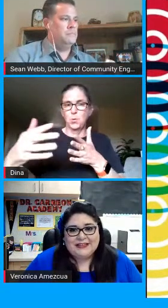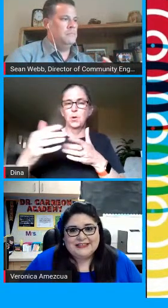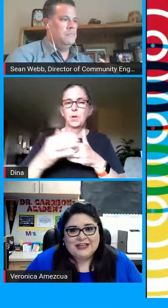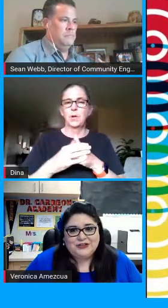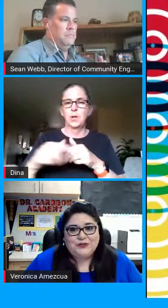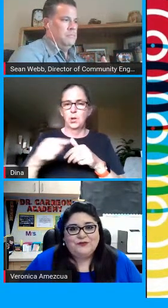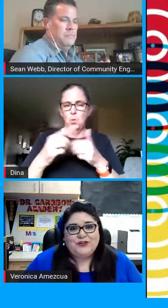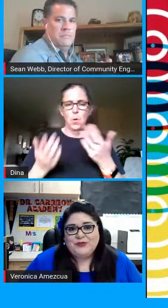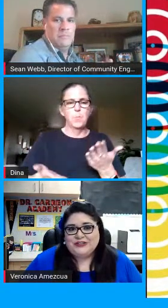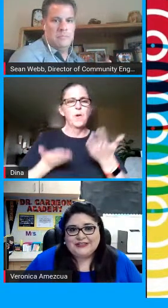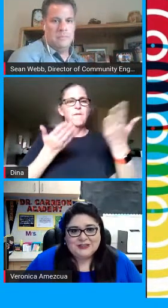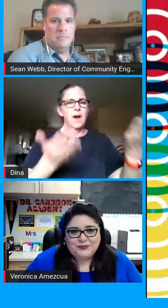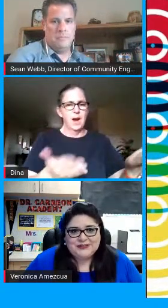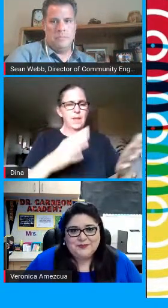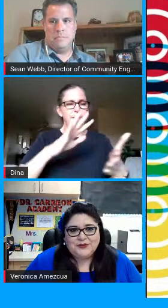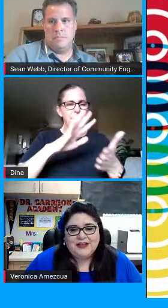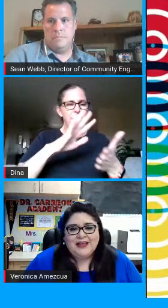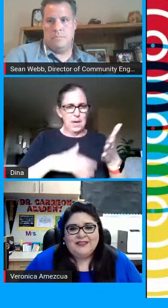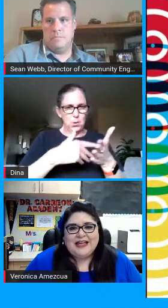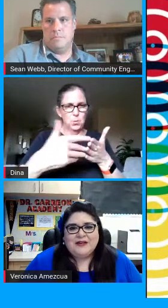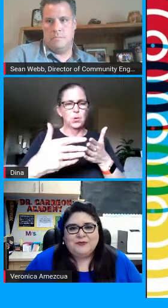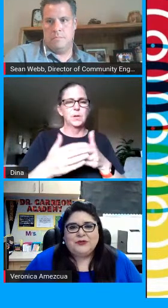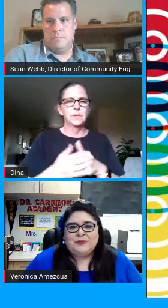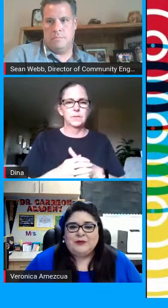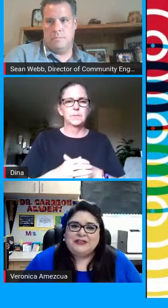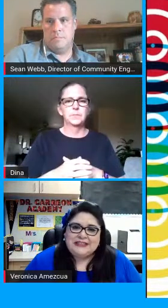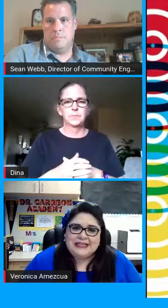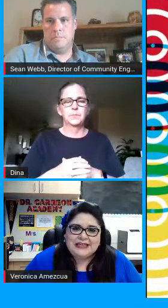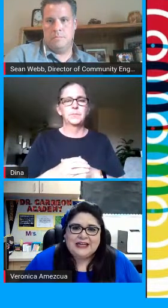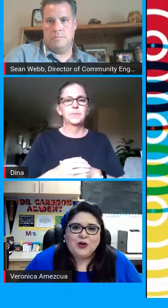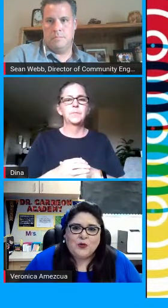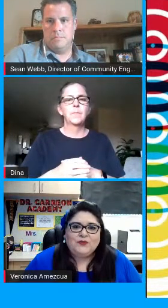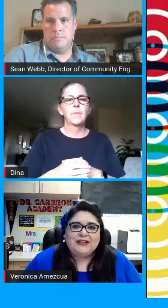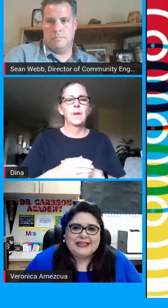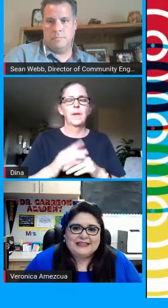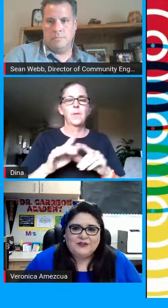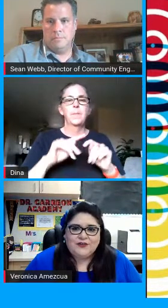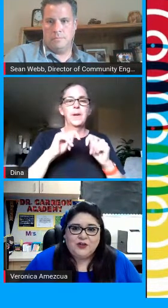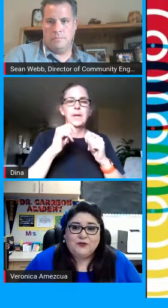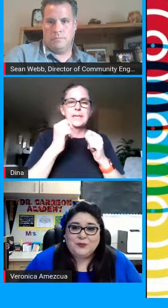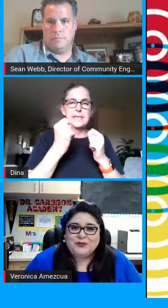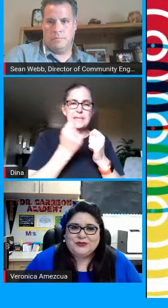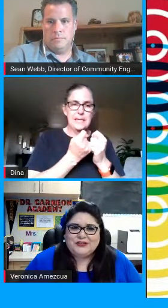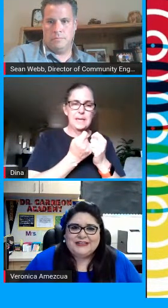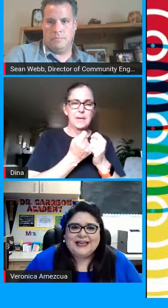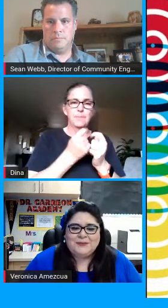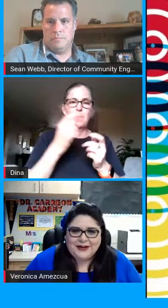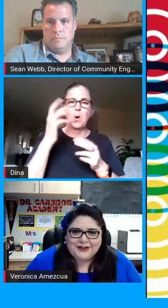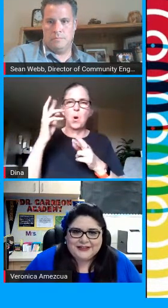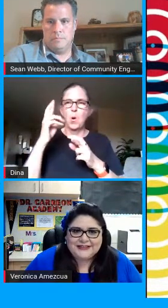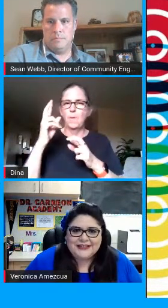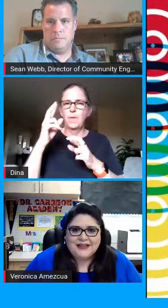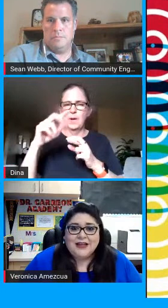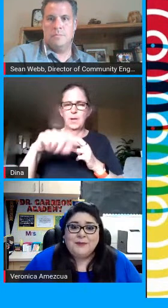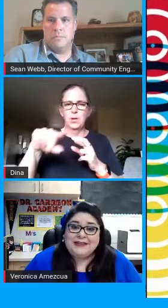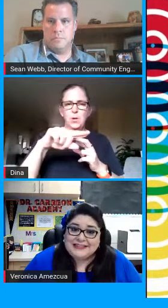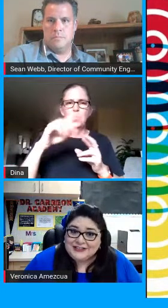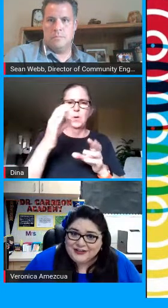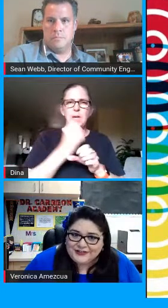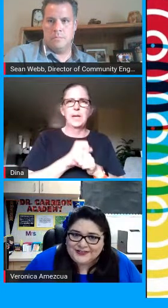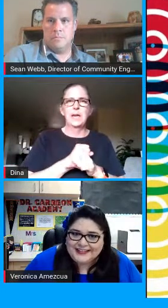a daily or weekly schedule from your site's principal that will be routine and hopefully easy to follow for both students and parents